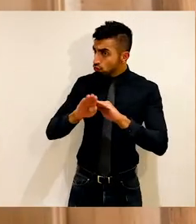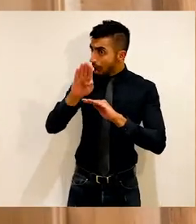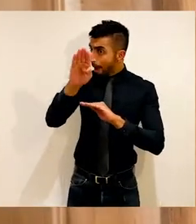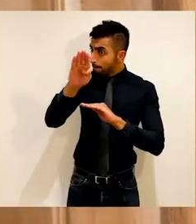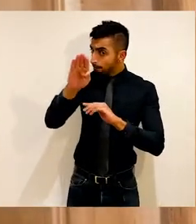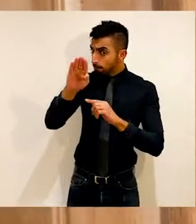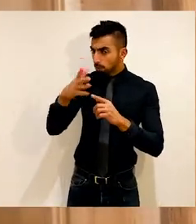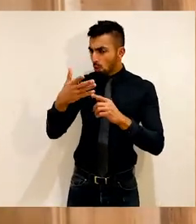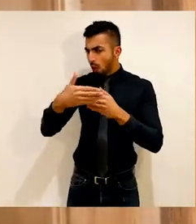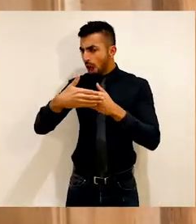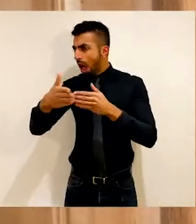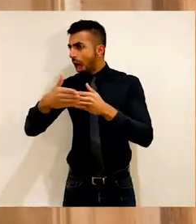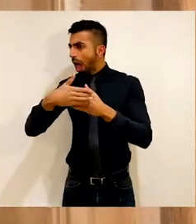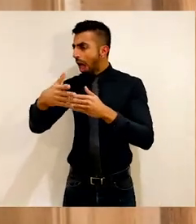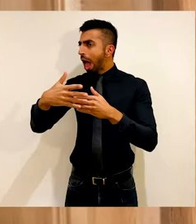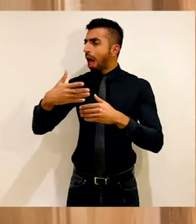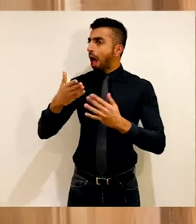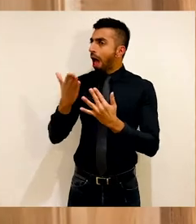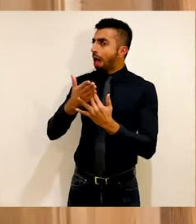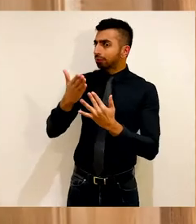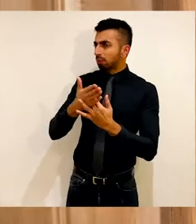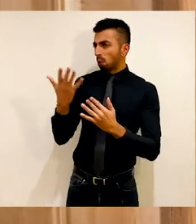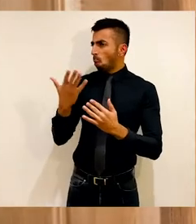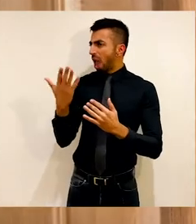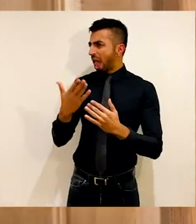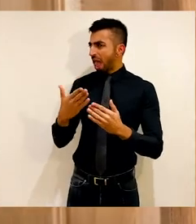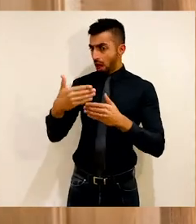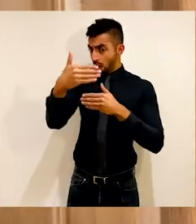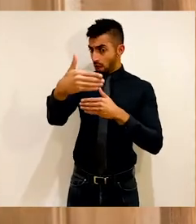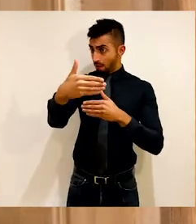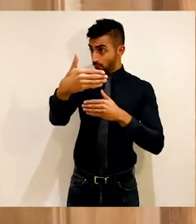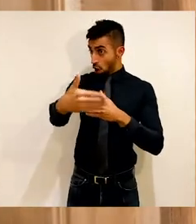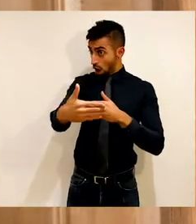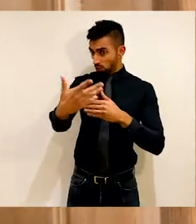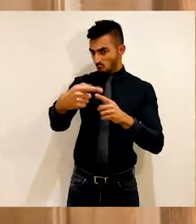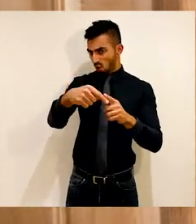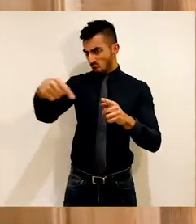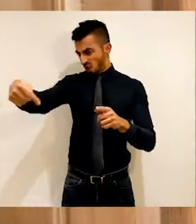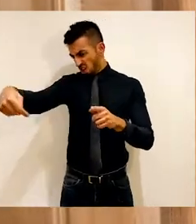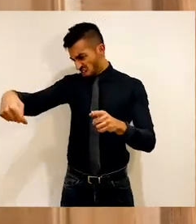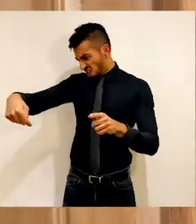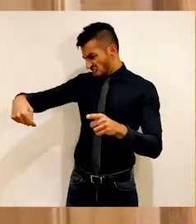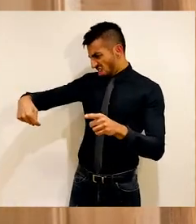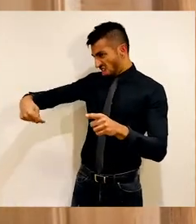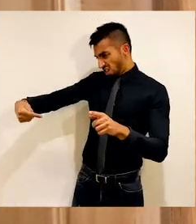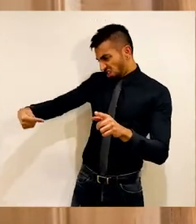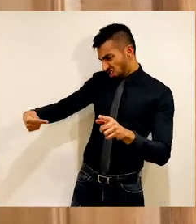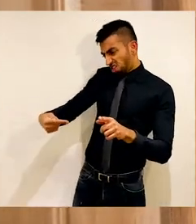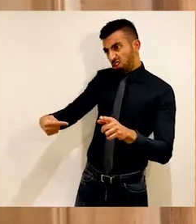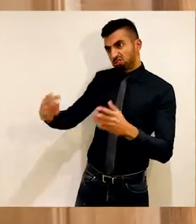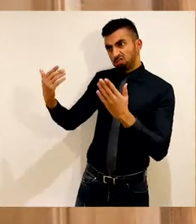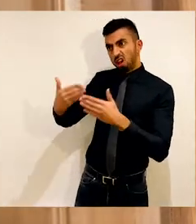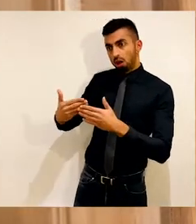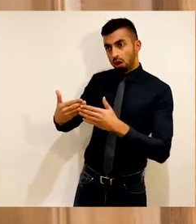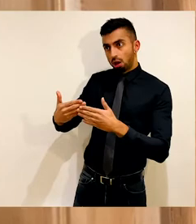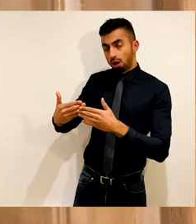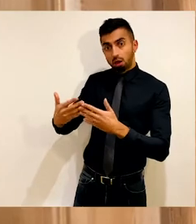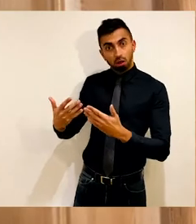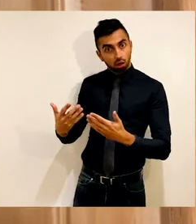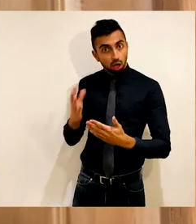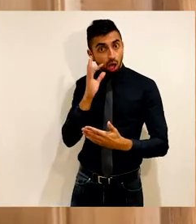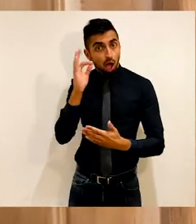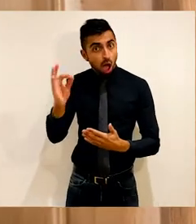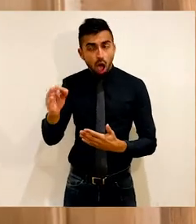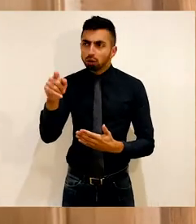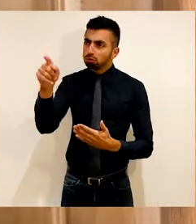a step free entrance? Or is the accessible entrance down a dark alley and technically it's the service entrance? Ask